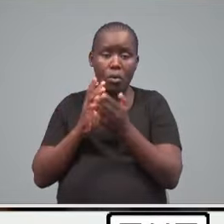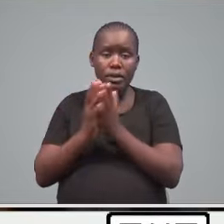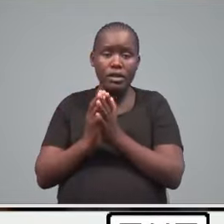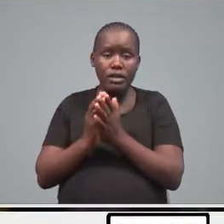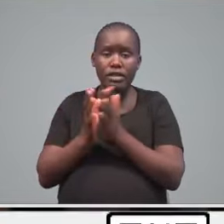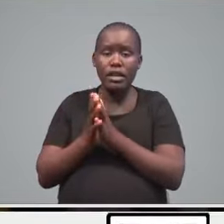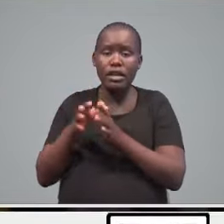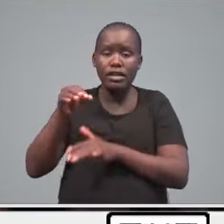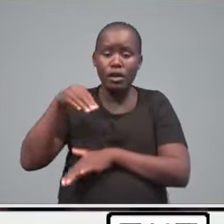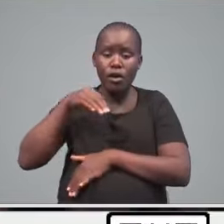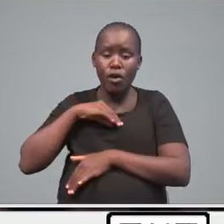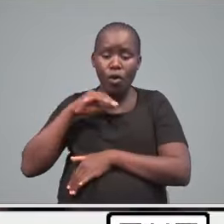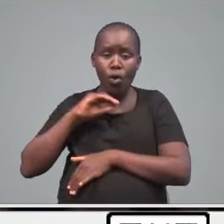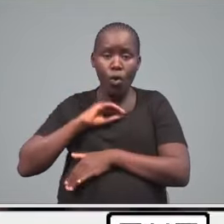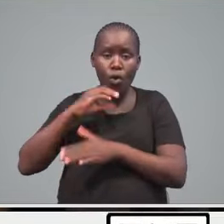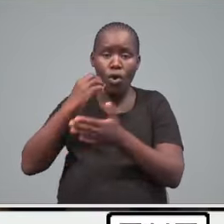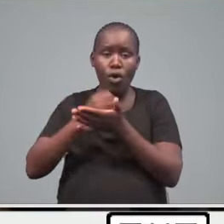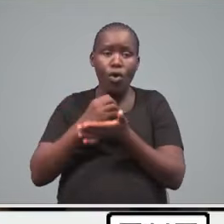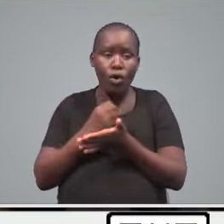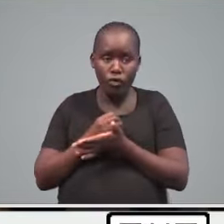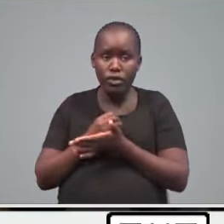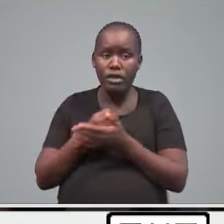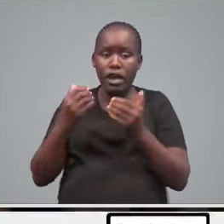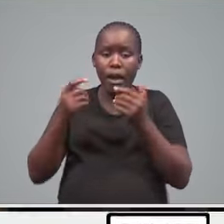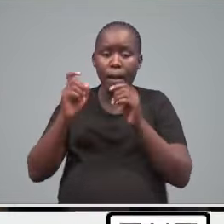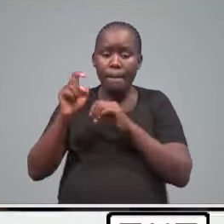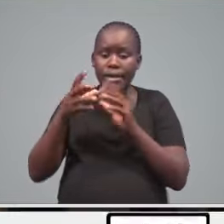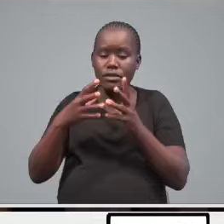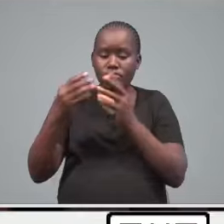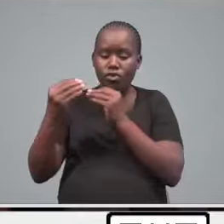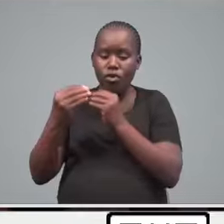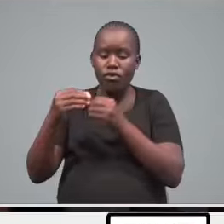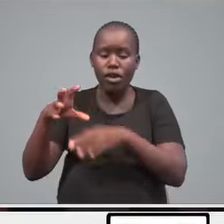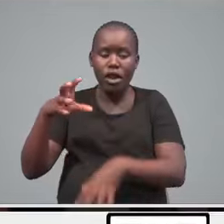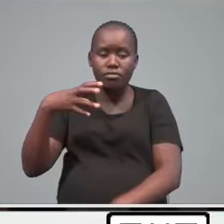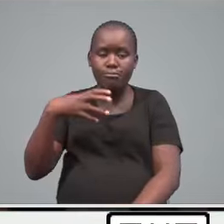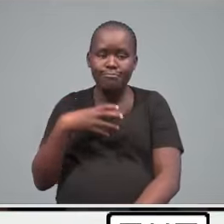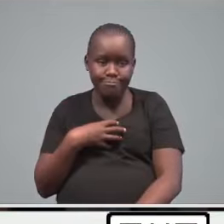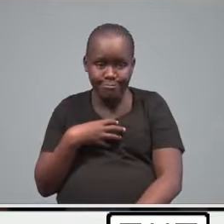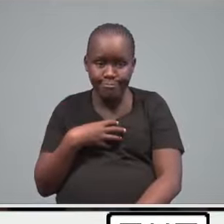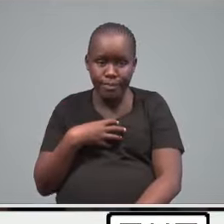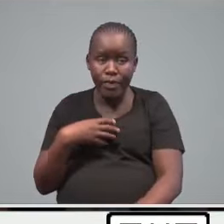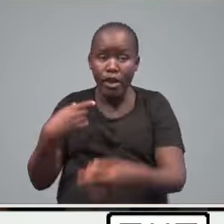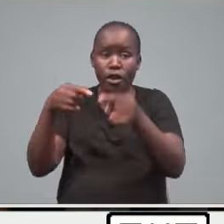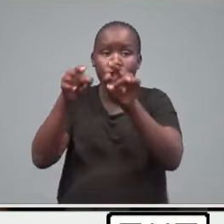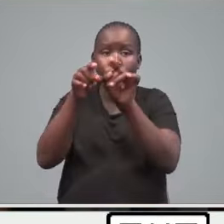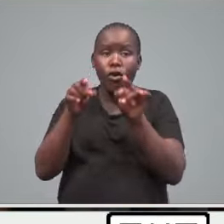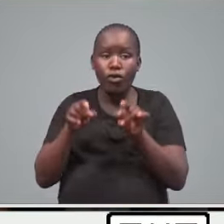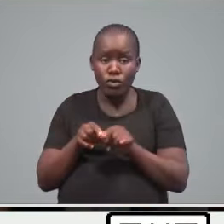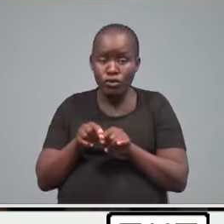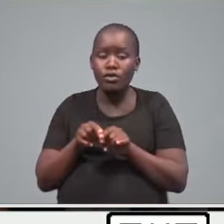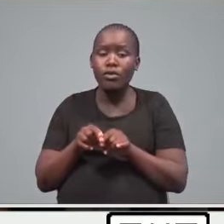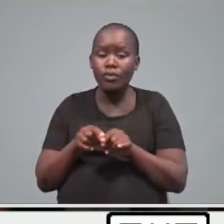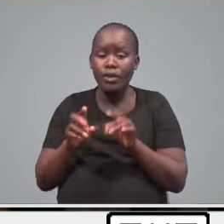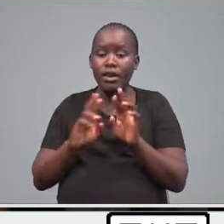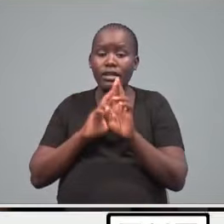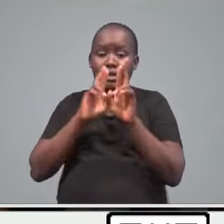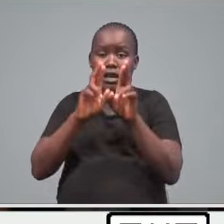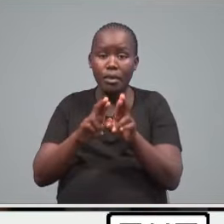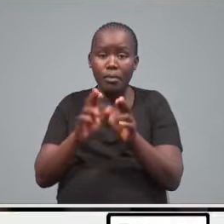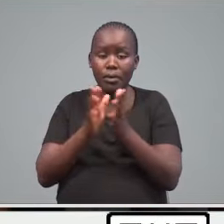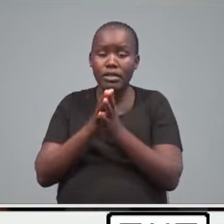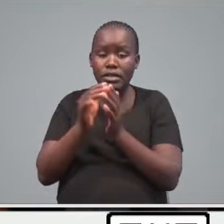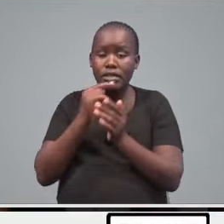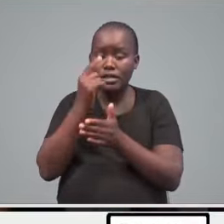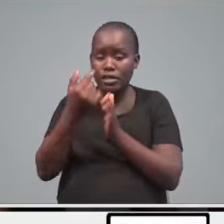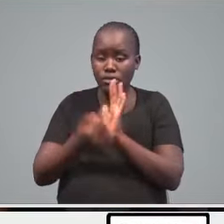very own office sent to compulsory leave, that is, with immediate effect as well. This comes as reports emerge